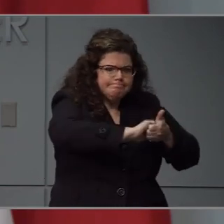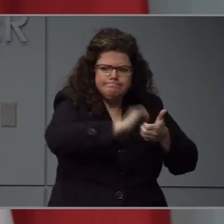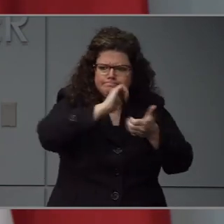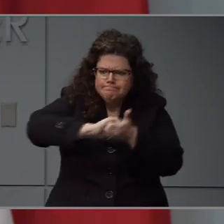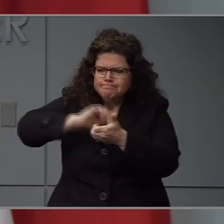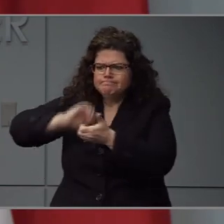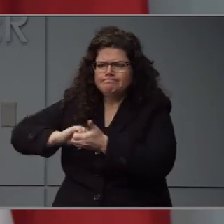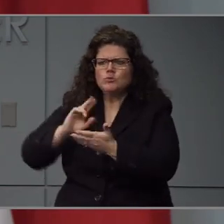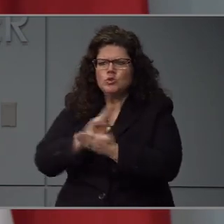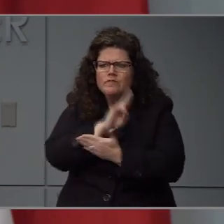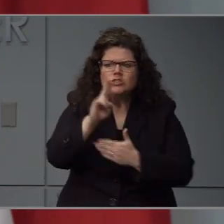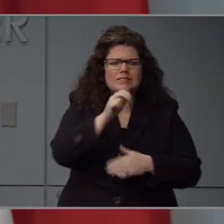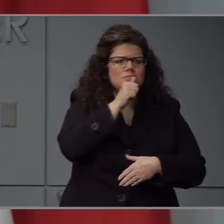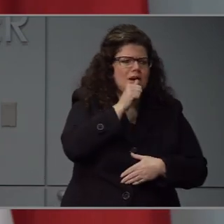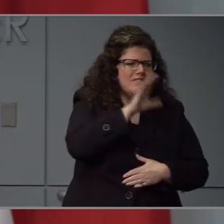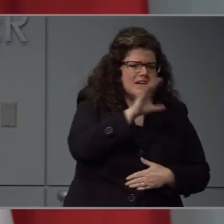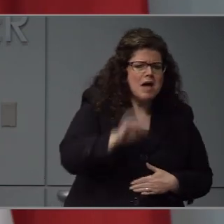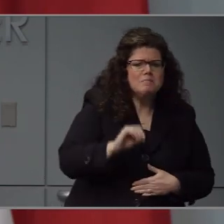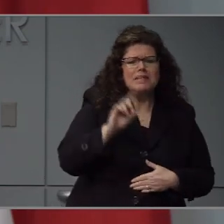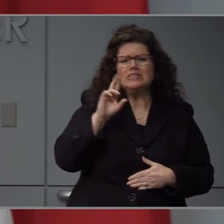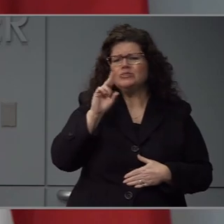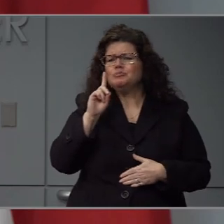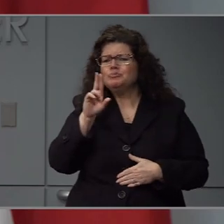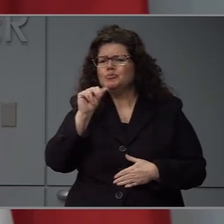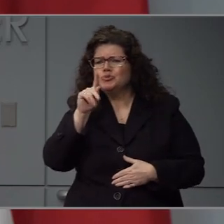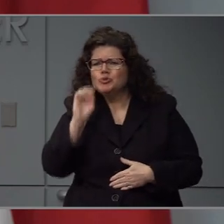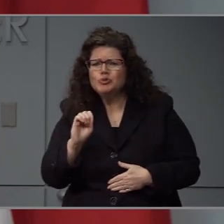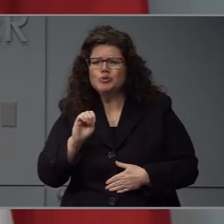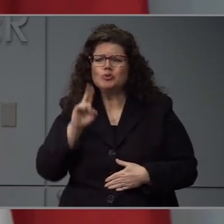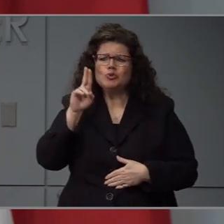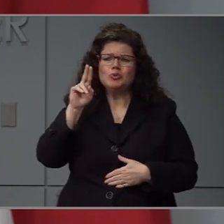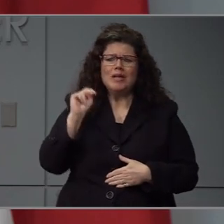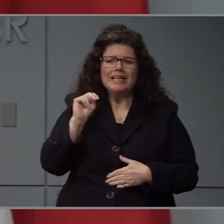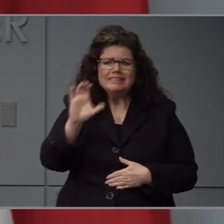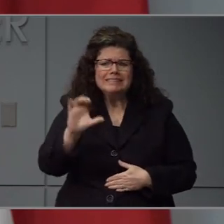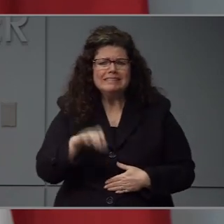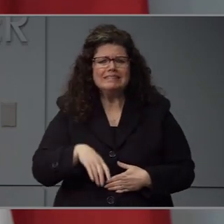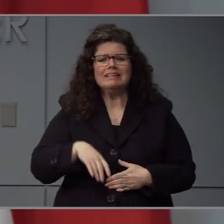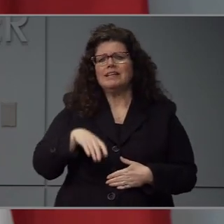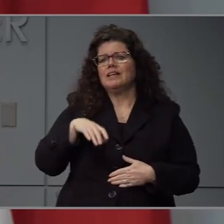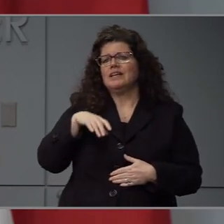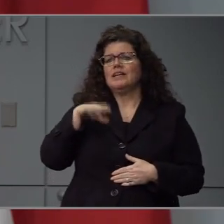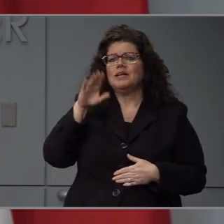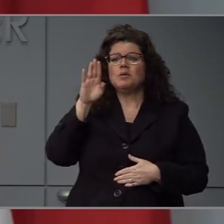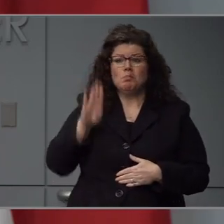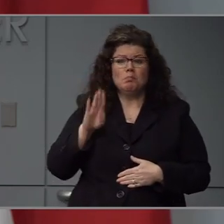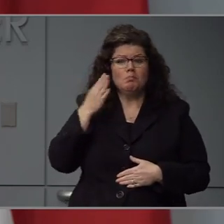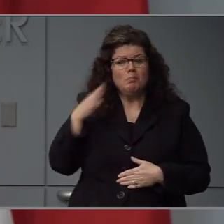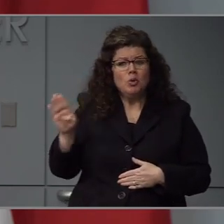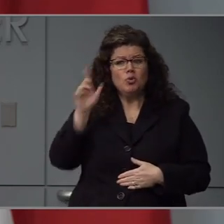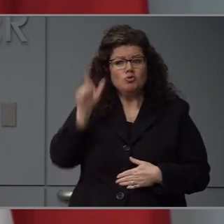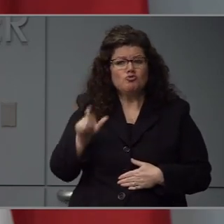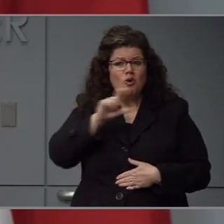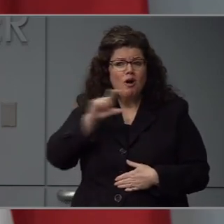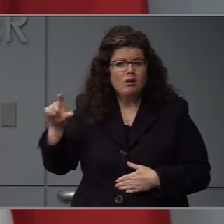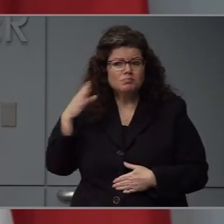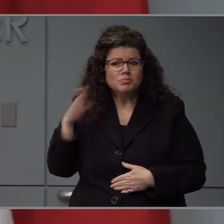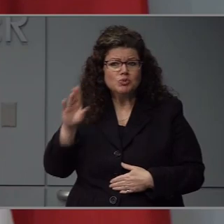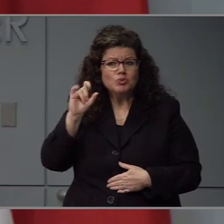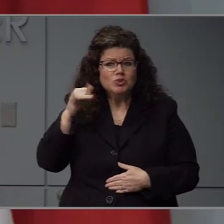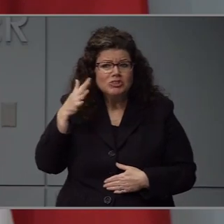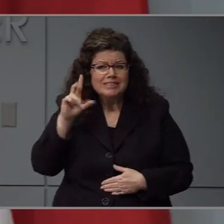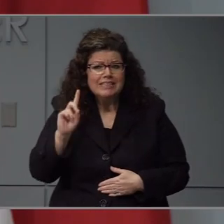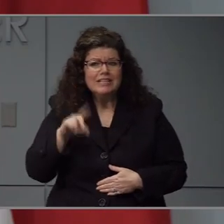sectors, folks from Duke and UNC, Blue Cross Blue Shield, North Carolina, NovaSci, and RTI, and